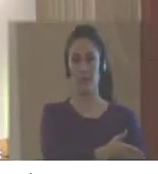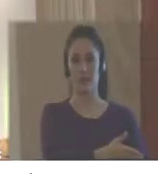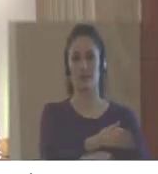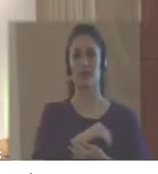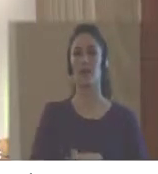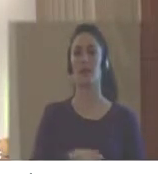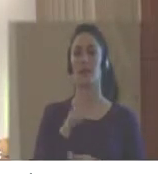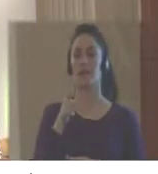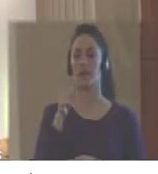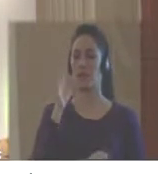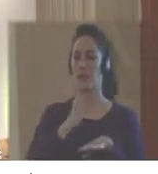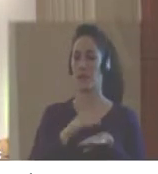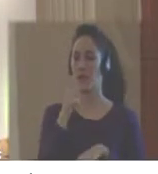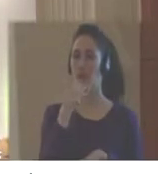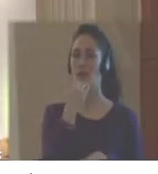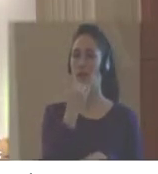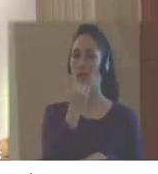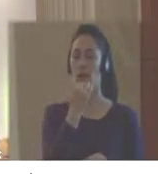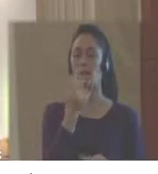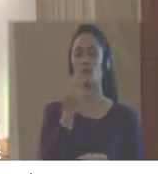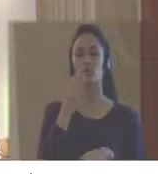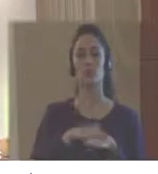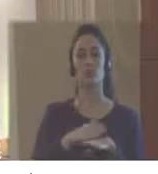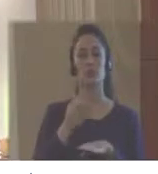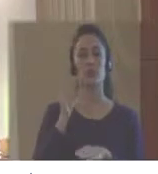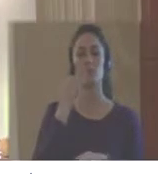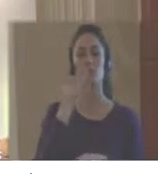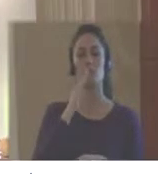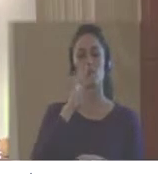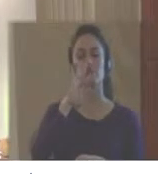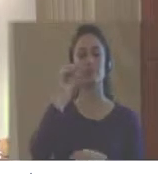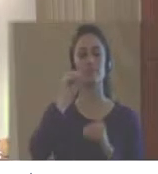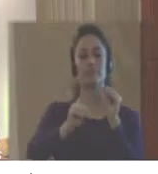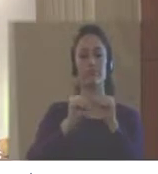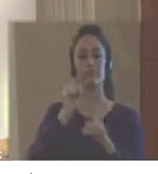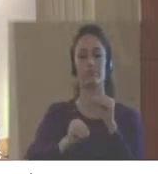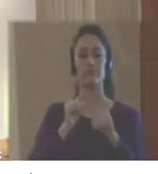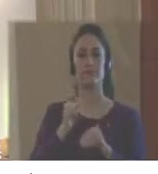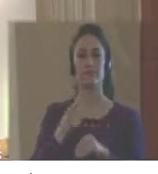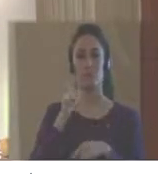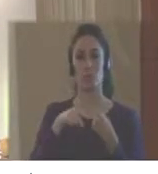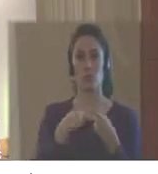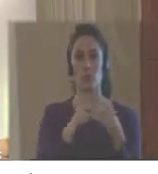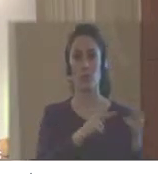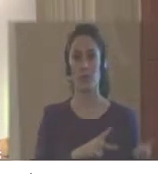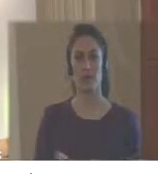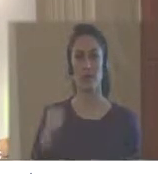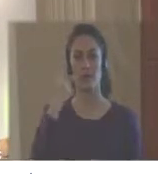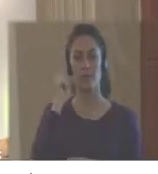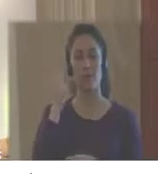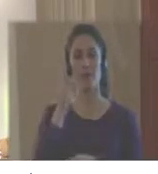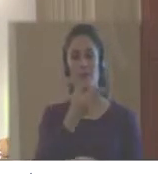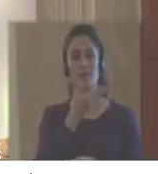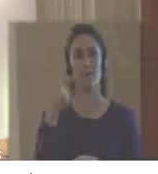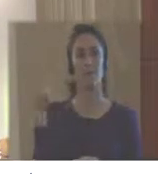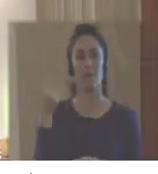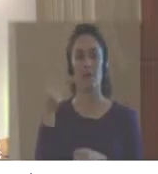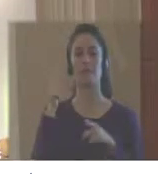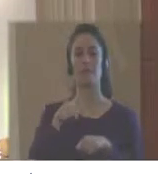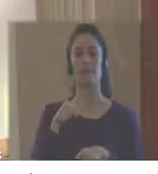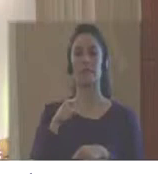have, something very common happens in this – like in the region in general, which is the